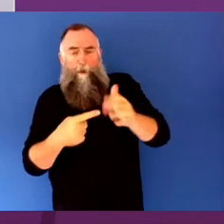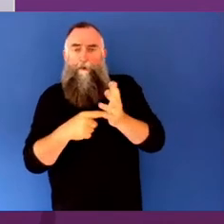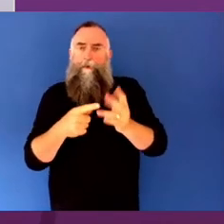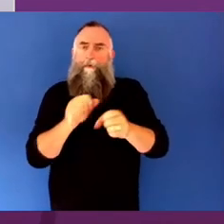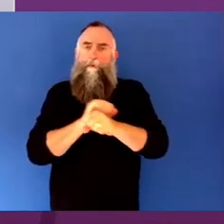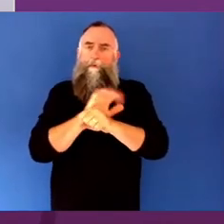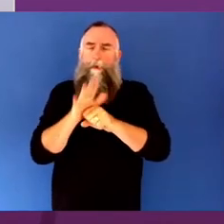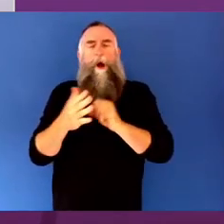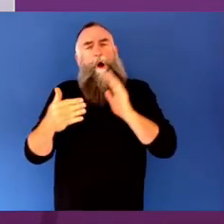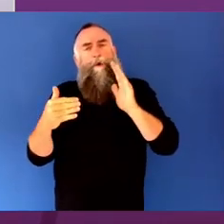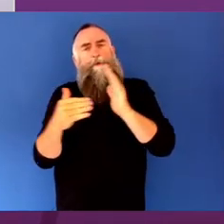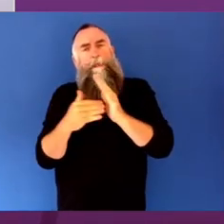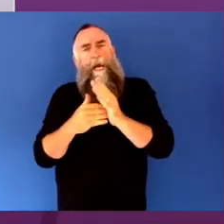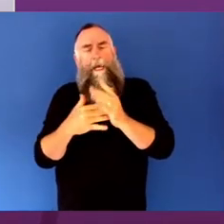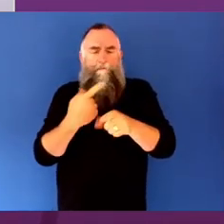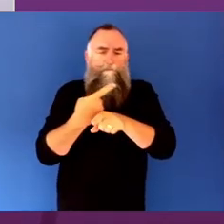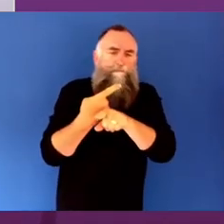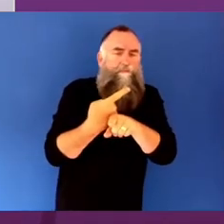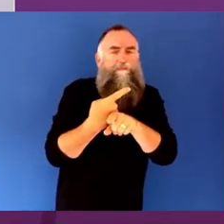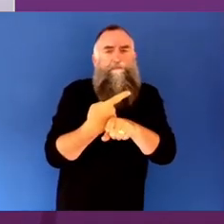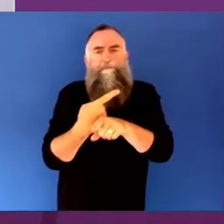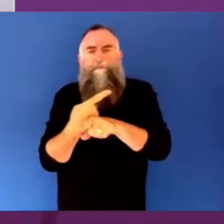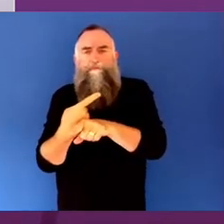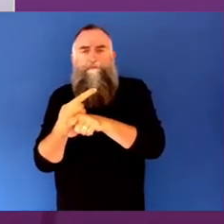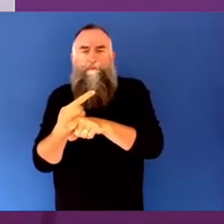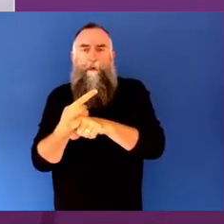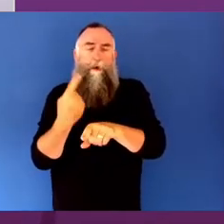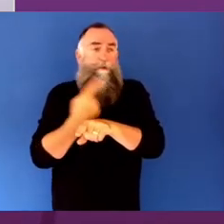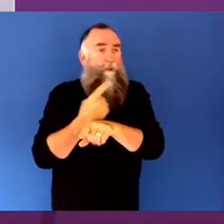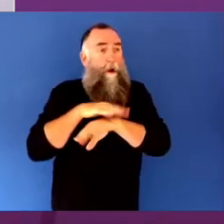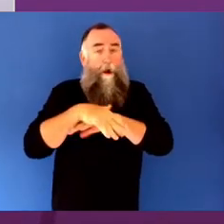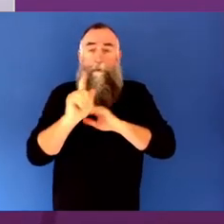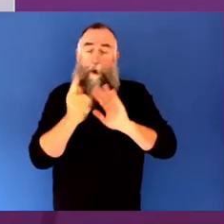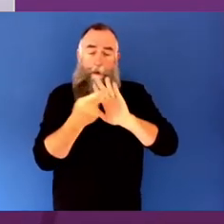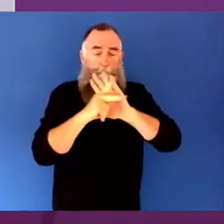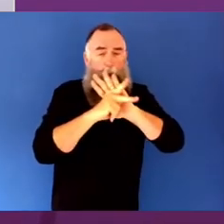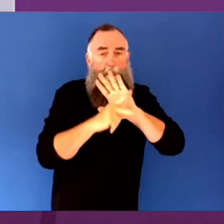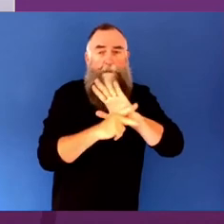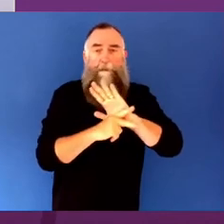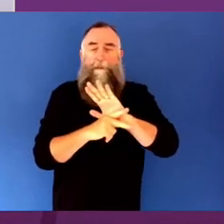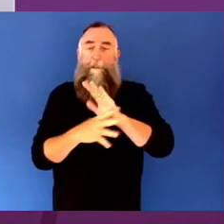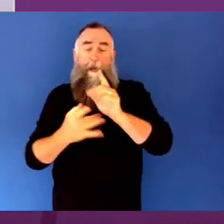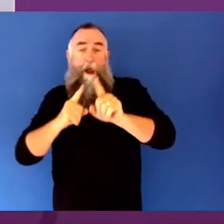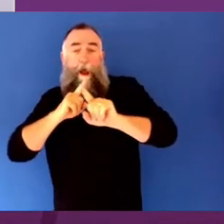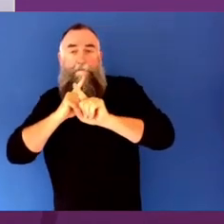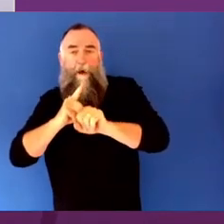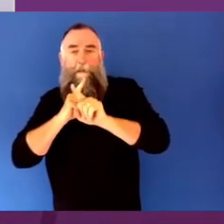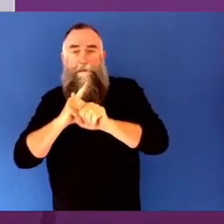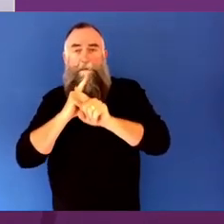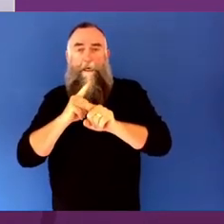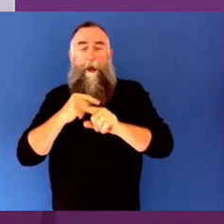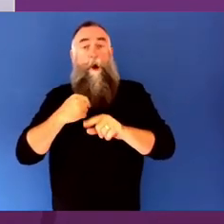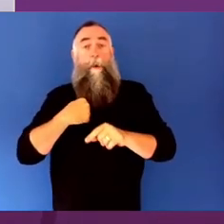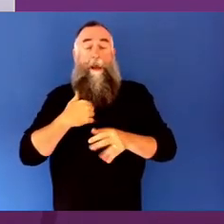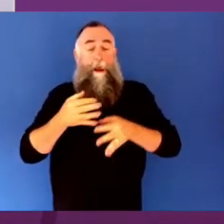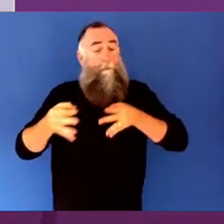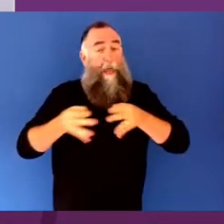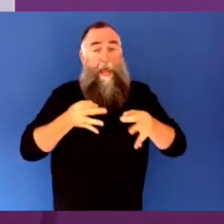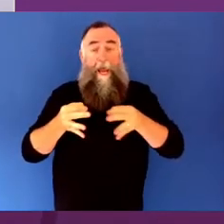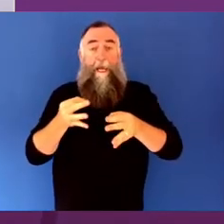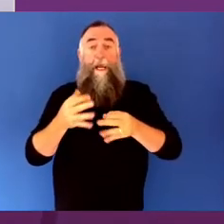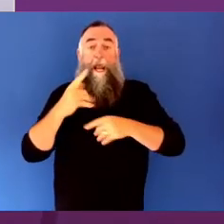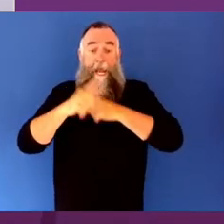a precursor to a summit of policymakers and advisers that we are planning to hold early next year in Canberra